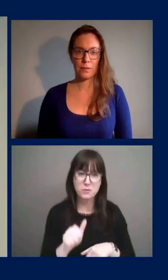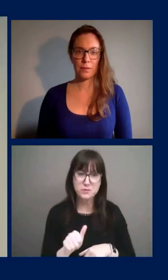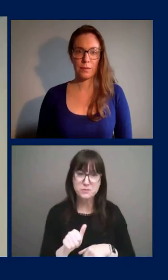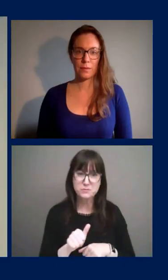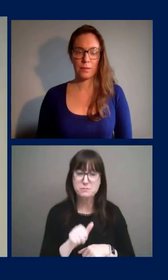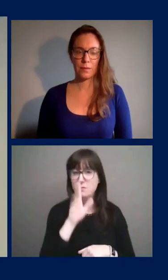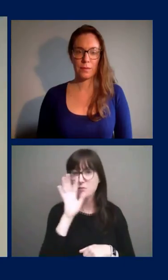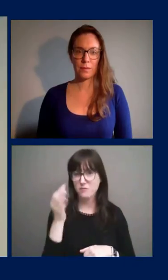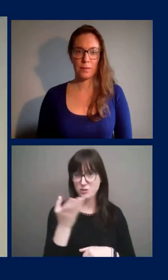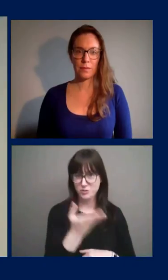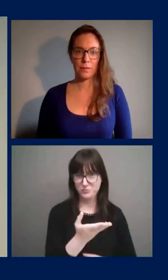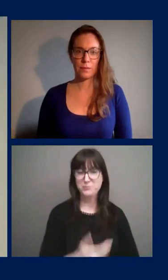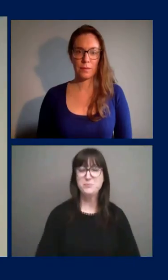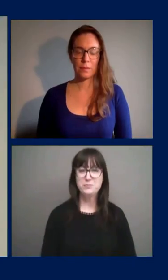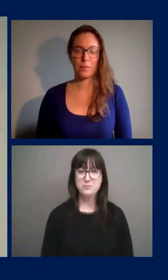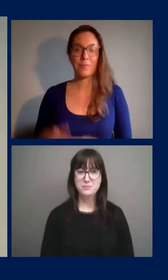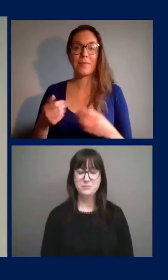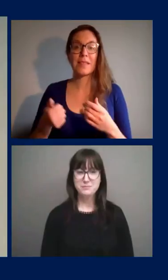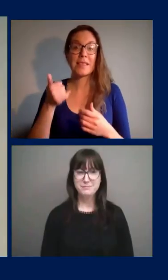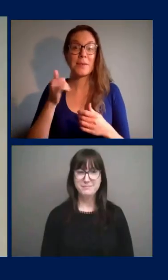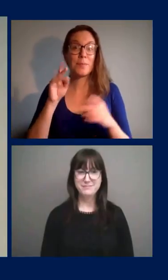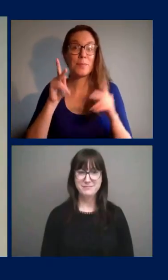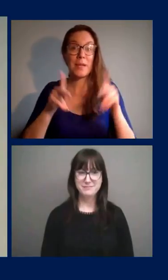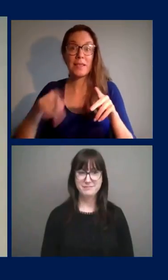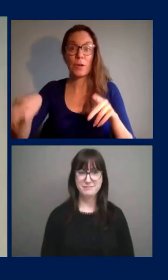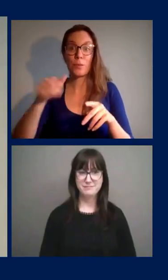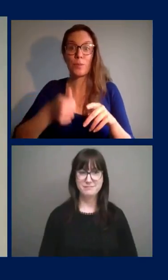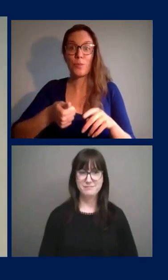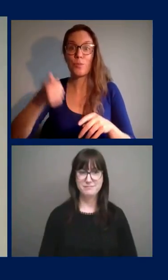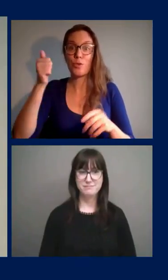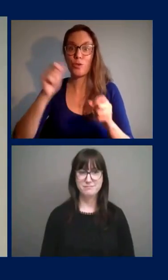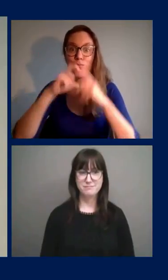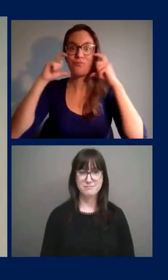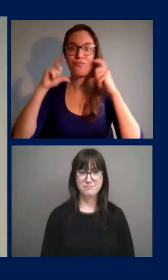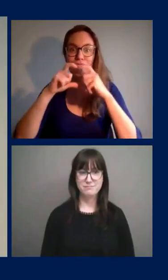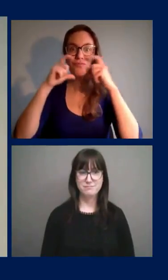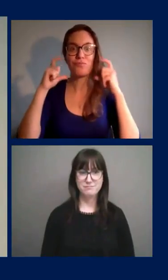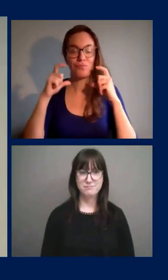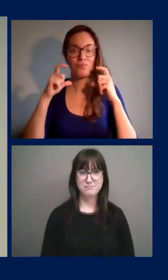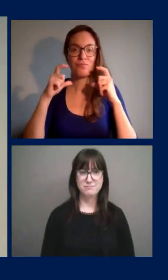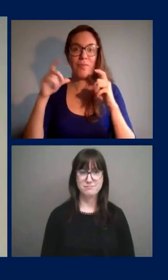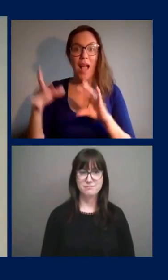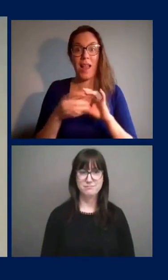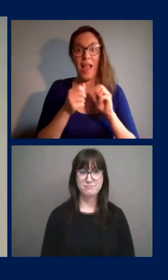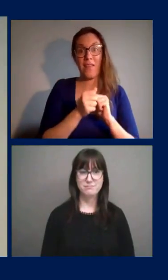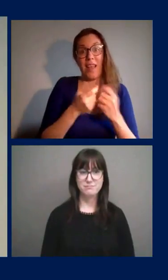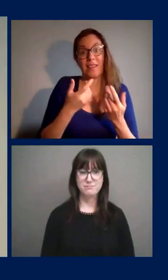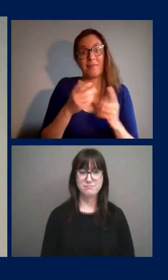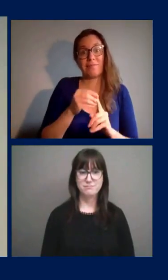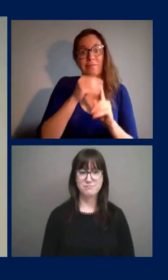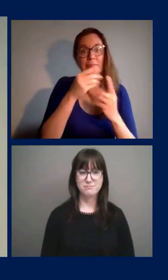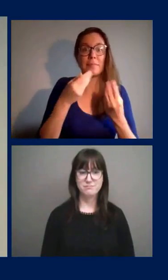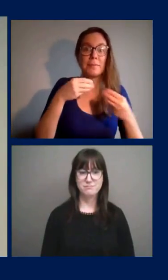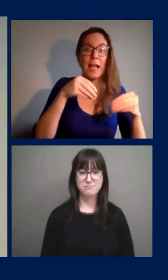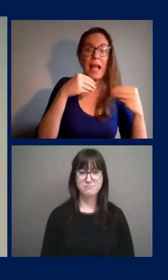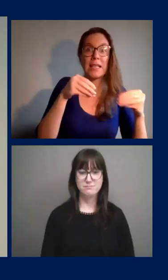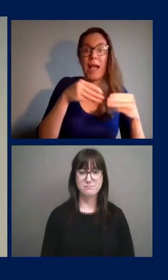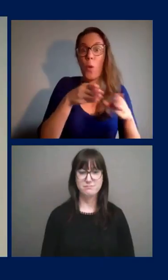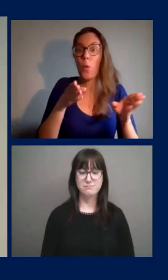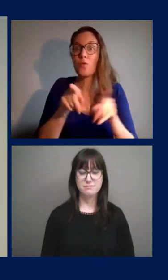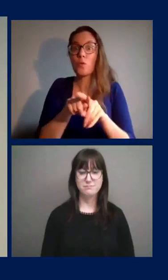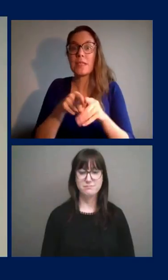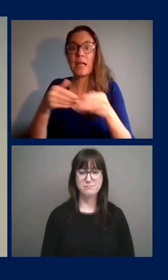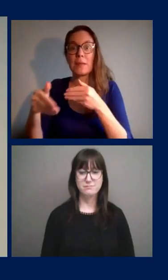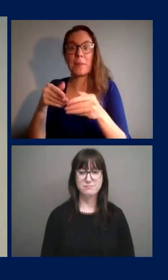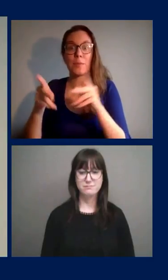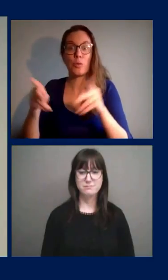wear masks, especially with the reopening of certain commerces and public the city is